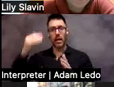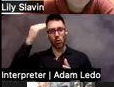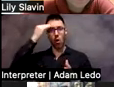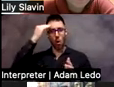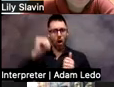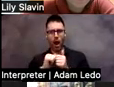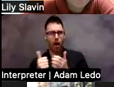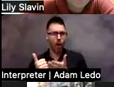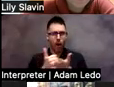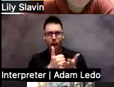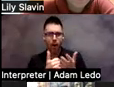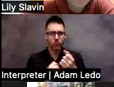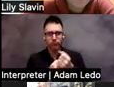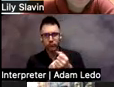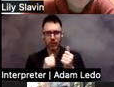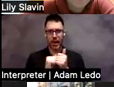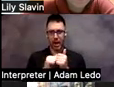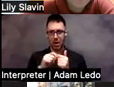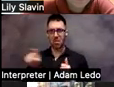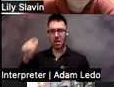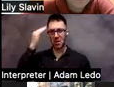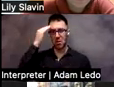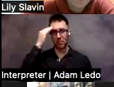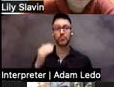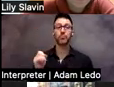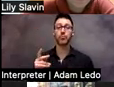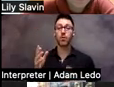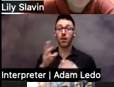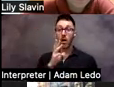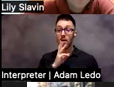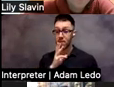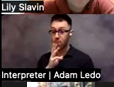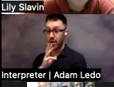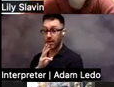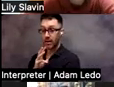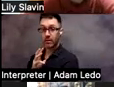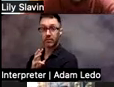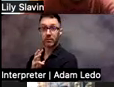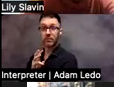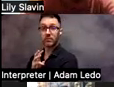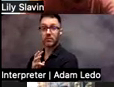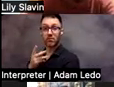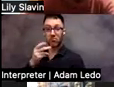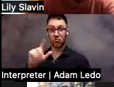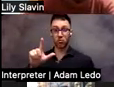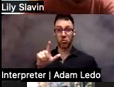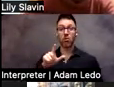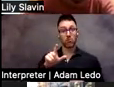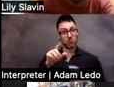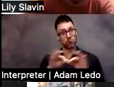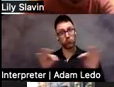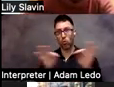And then, and again, like I said, in aquatics, it's really important that there's at least a one-to-one in aquatics. I mean,